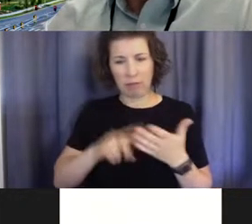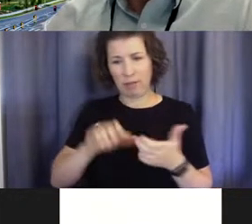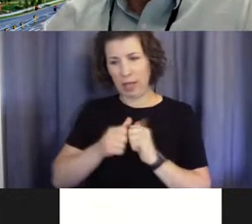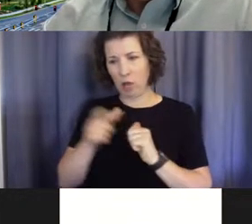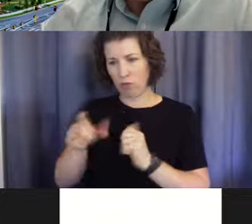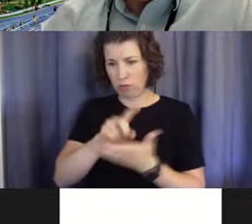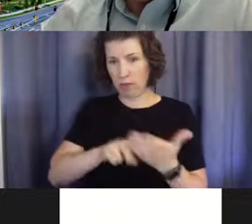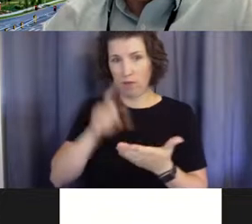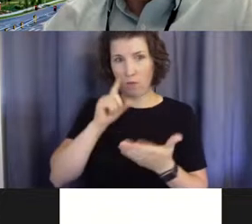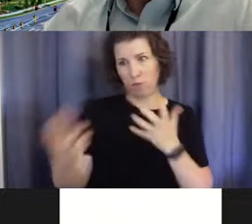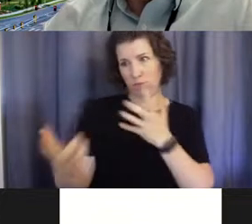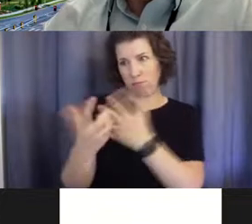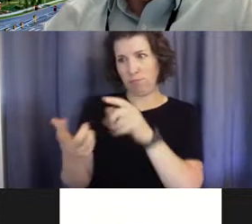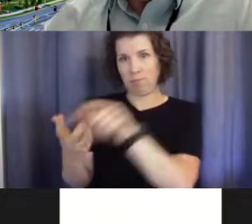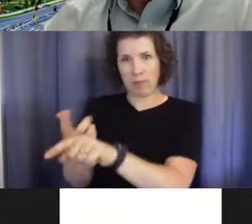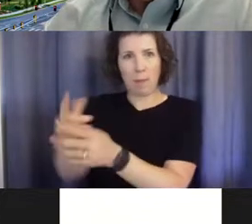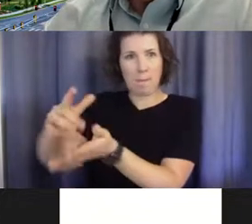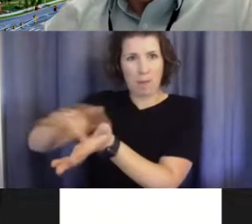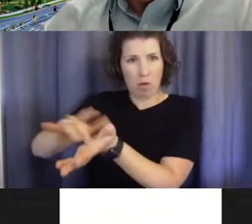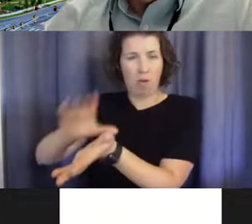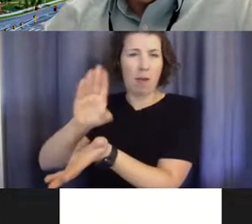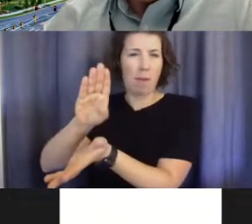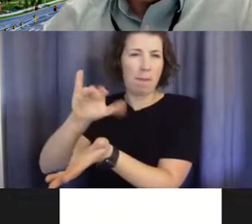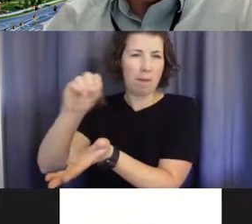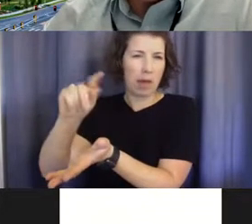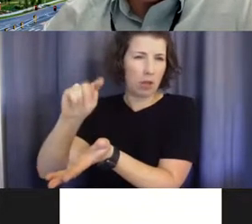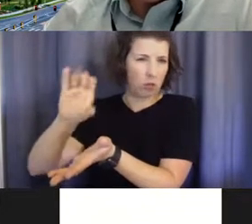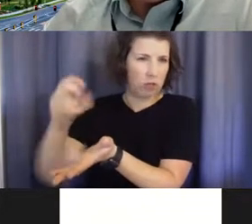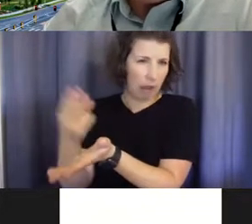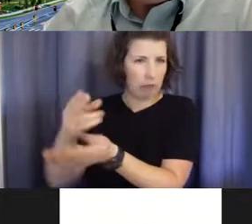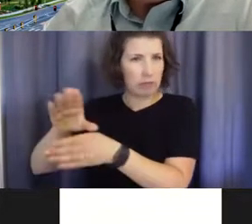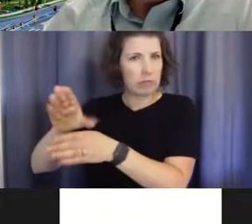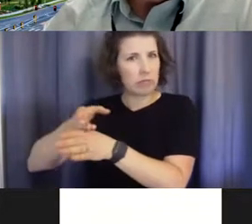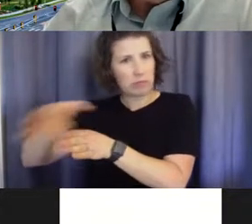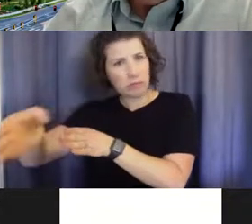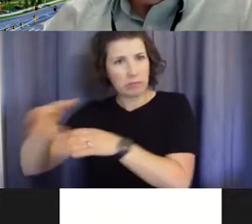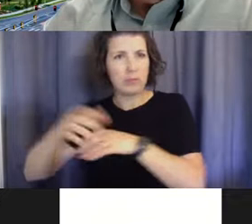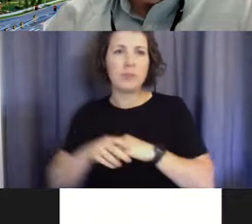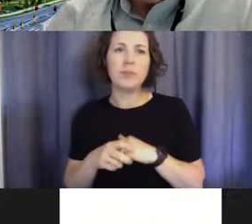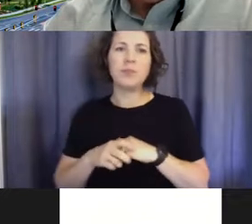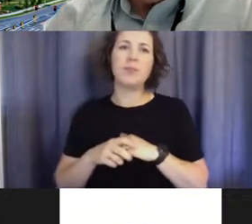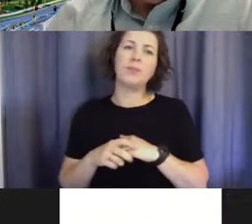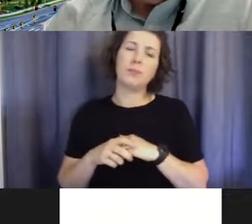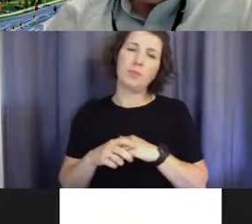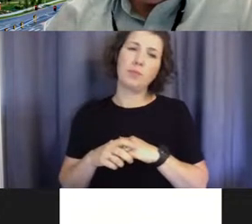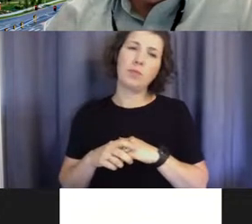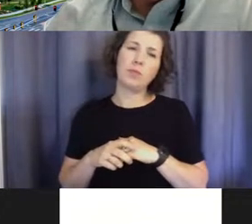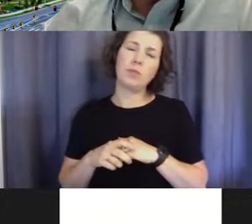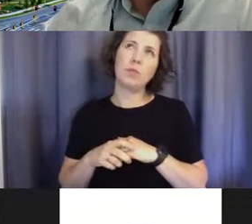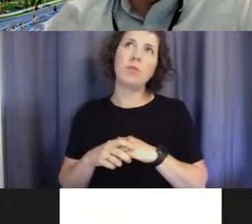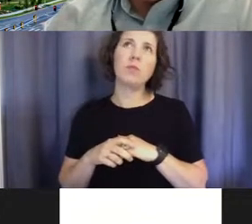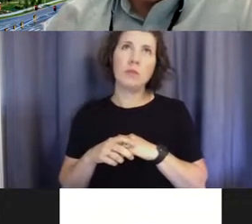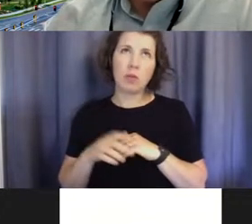for the medical and biotech centers, uh, industries. Uh, so we have, you